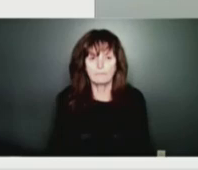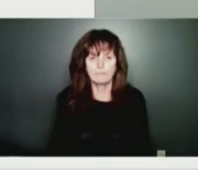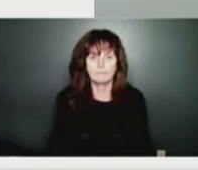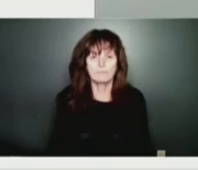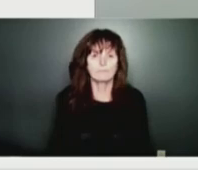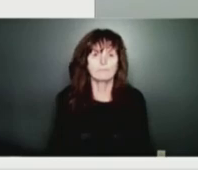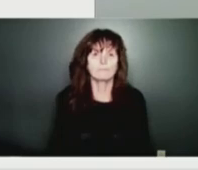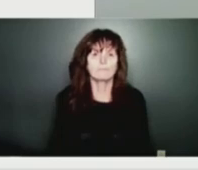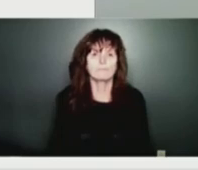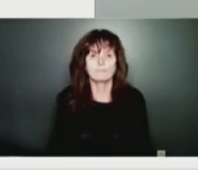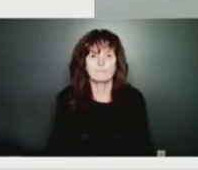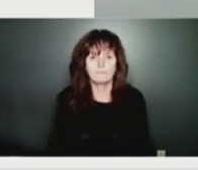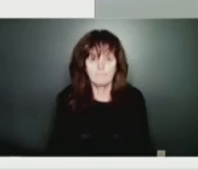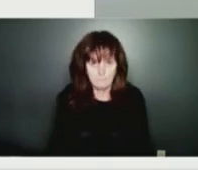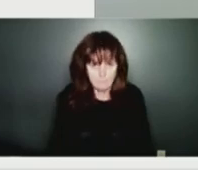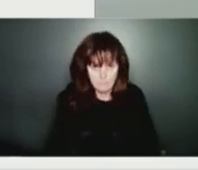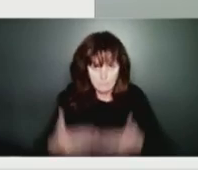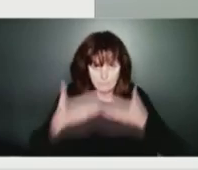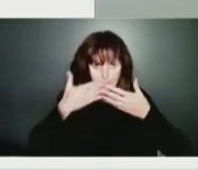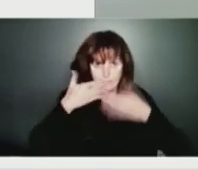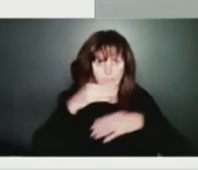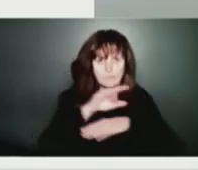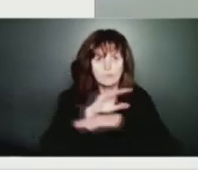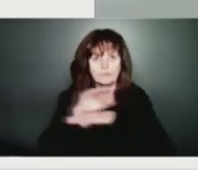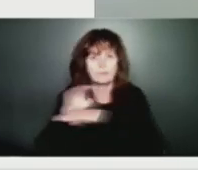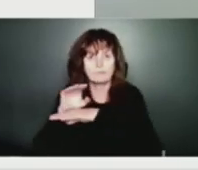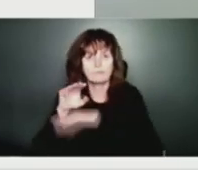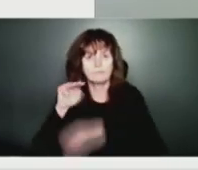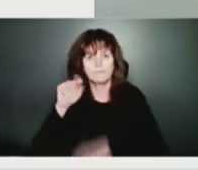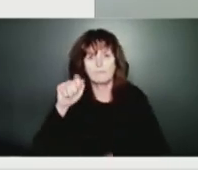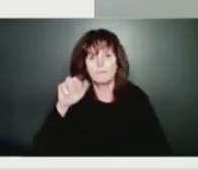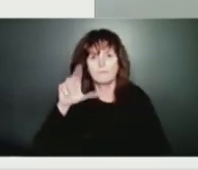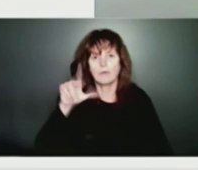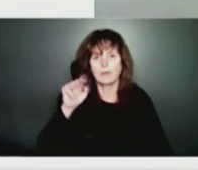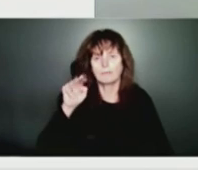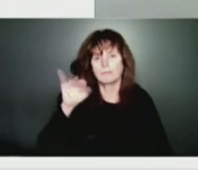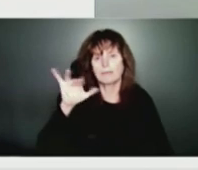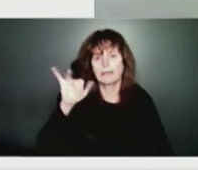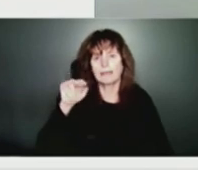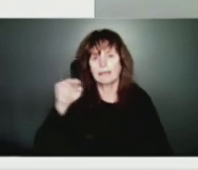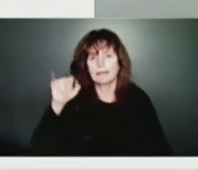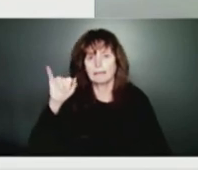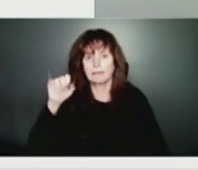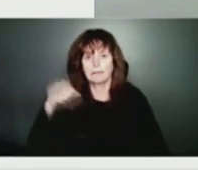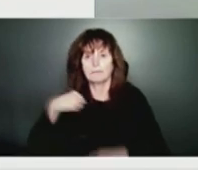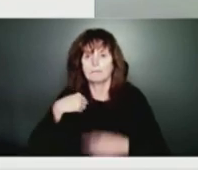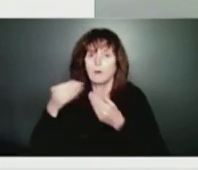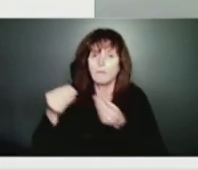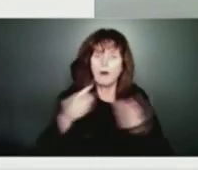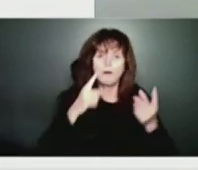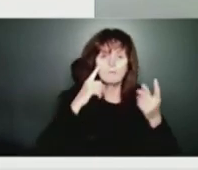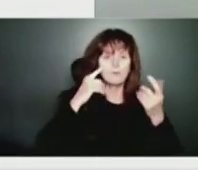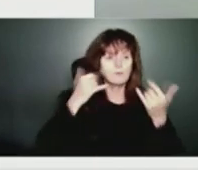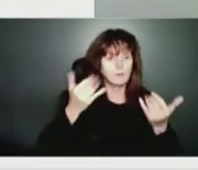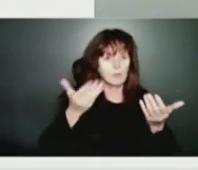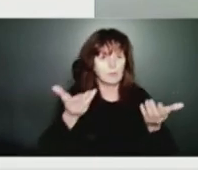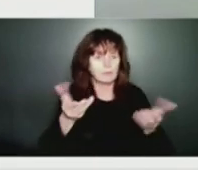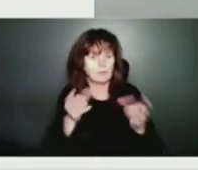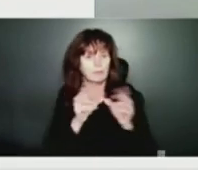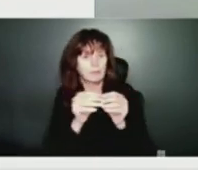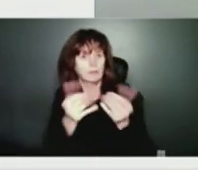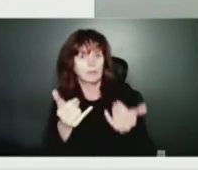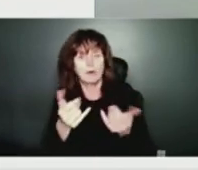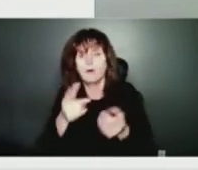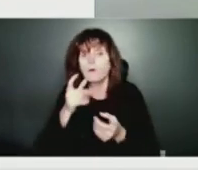Good afternoon. My name is Marla McGinnis and I will be your moderator for today's media availability. Joining us today are Jason Mew with Nova Scotia's